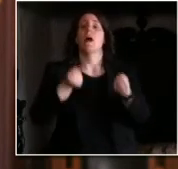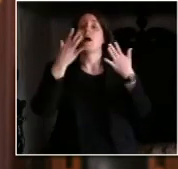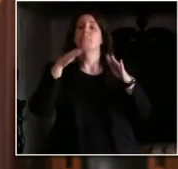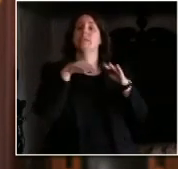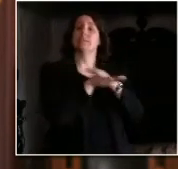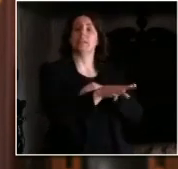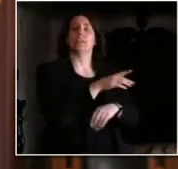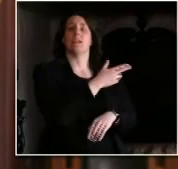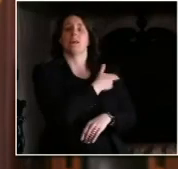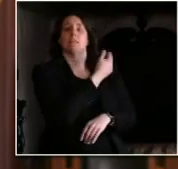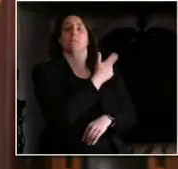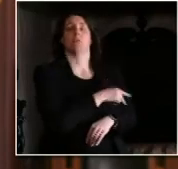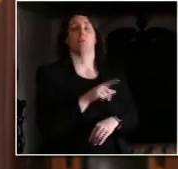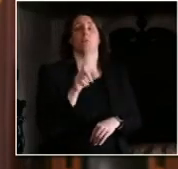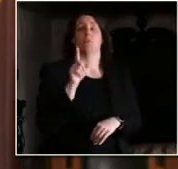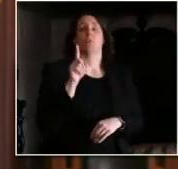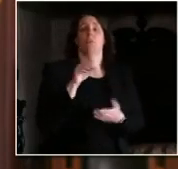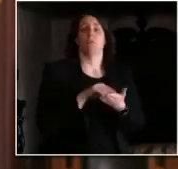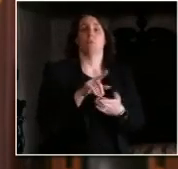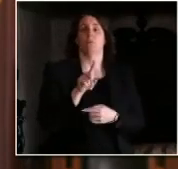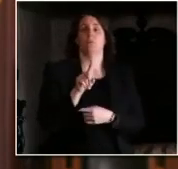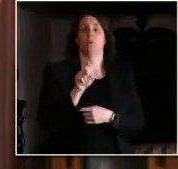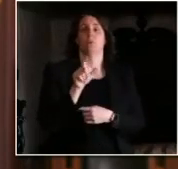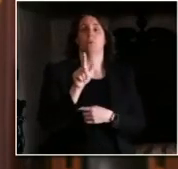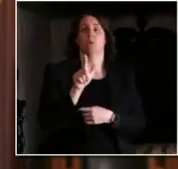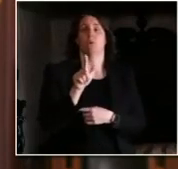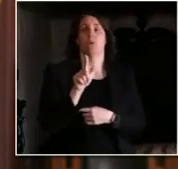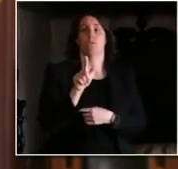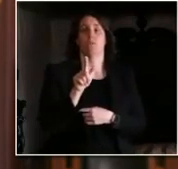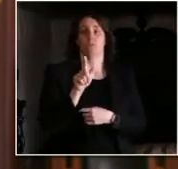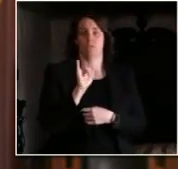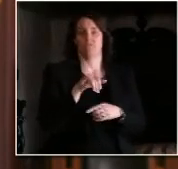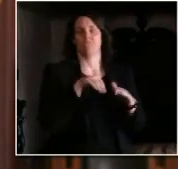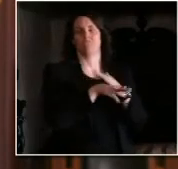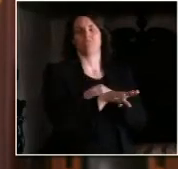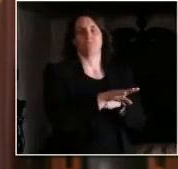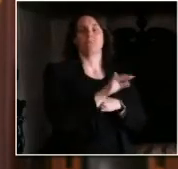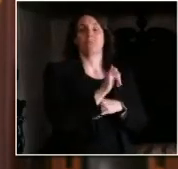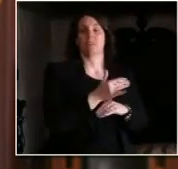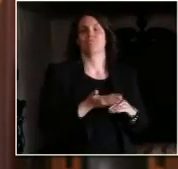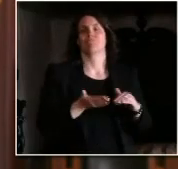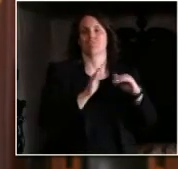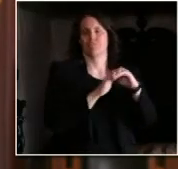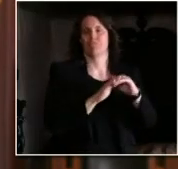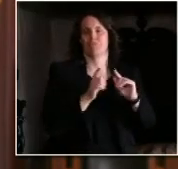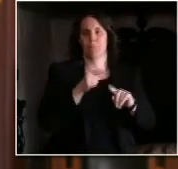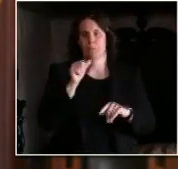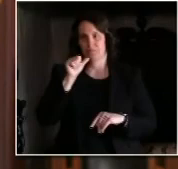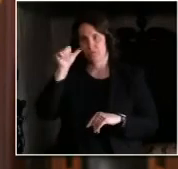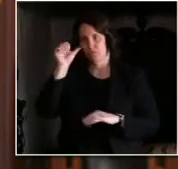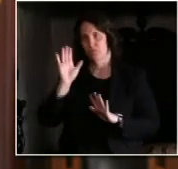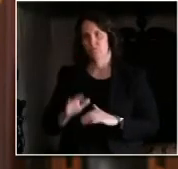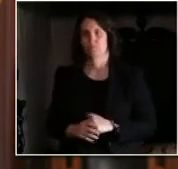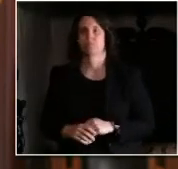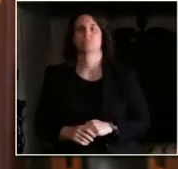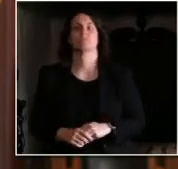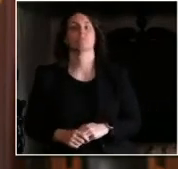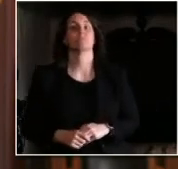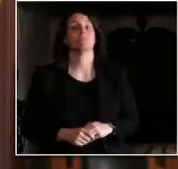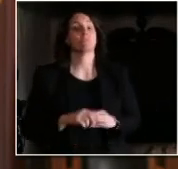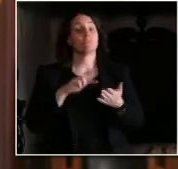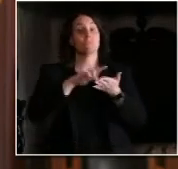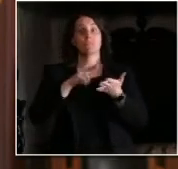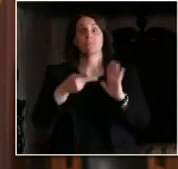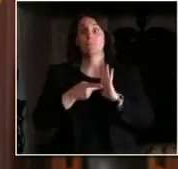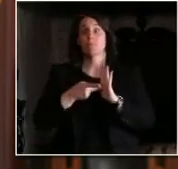which is an increase of 30 patients. And that means that 28% of people who have tested positive for COVID-19 in Wisconsin have been